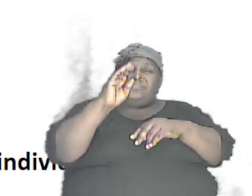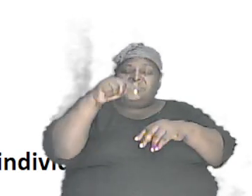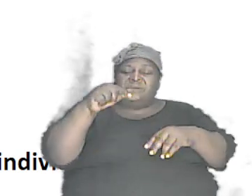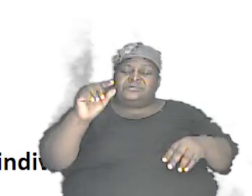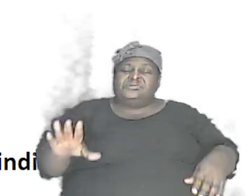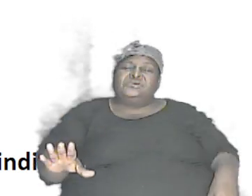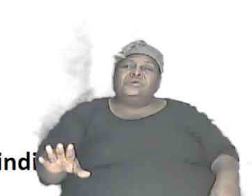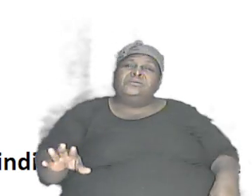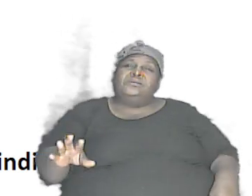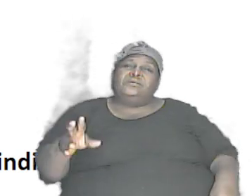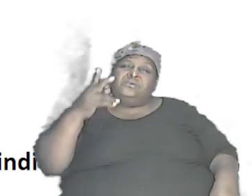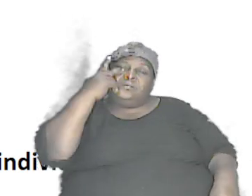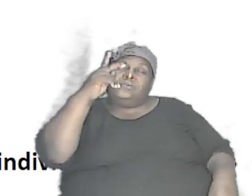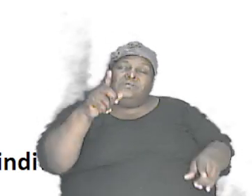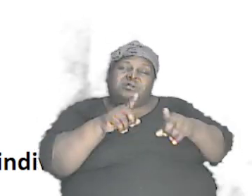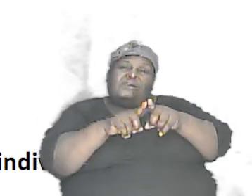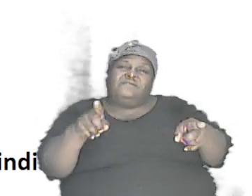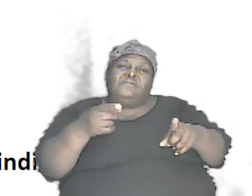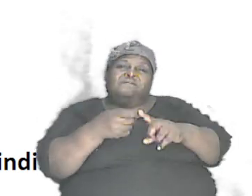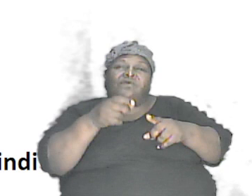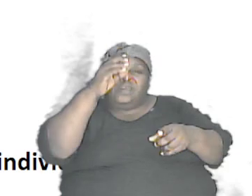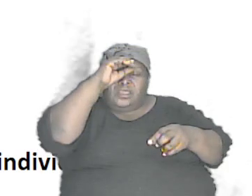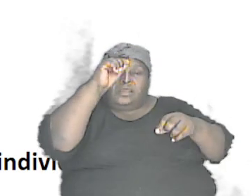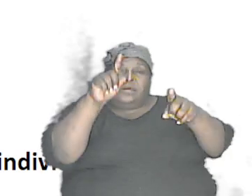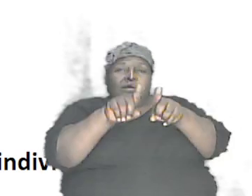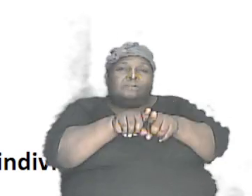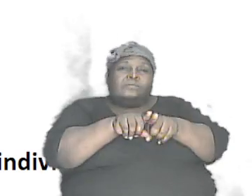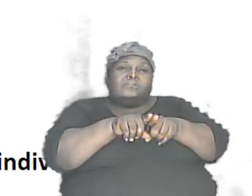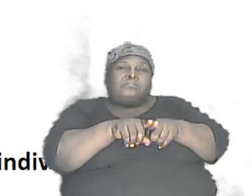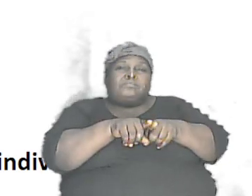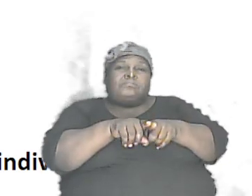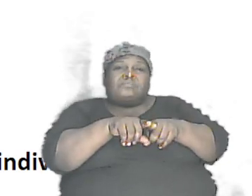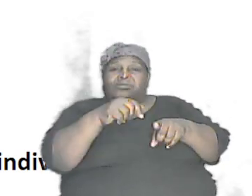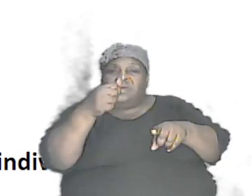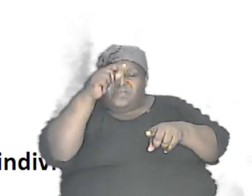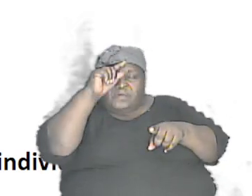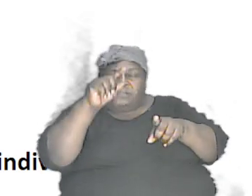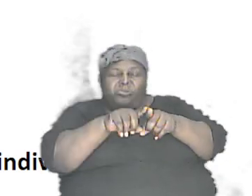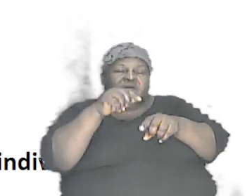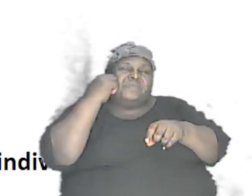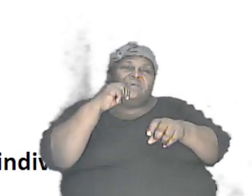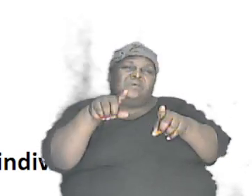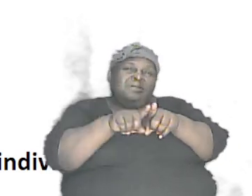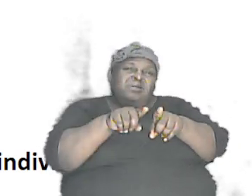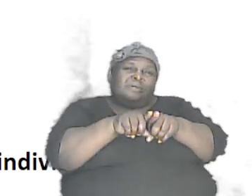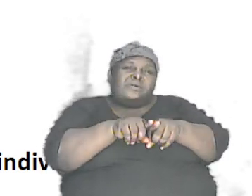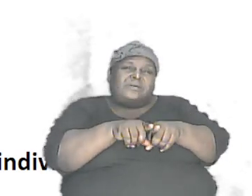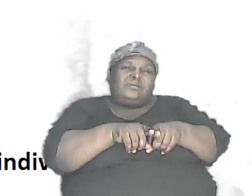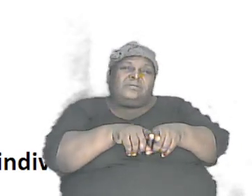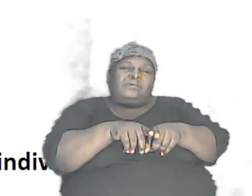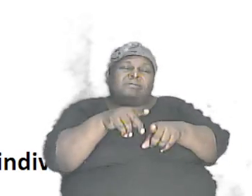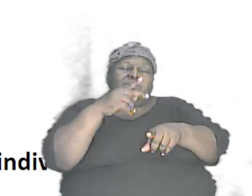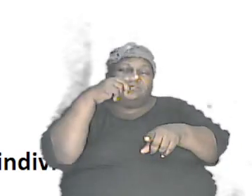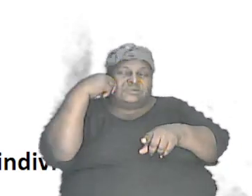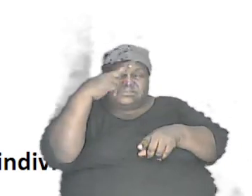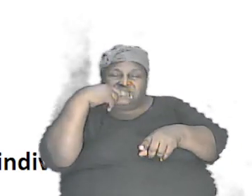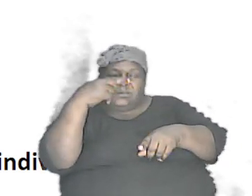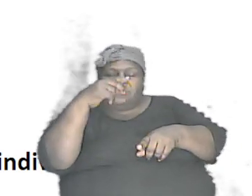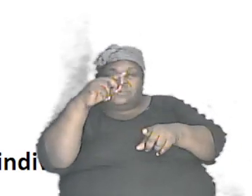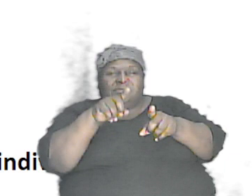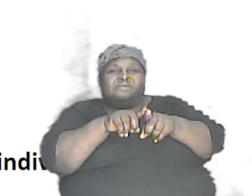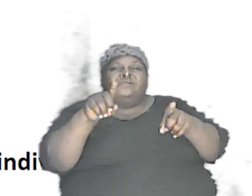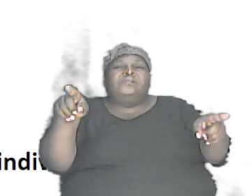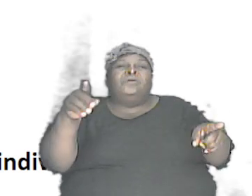look different from his brother. Is going to look different from his other brother or sister. Is going to look different from the other one. Because why?